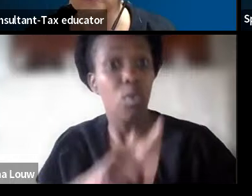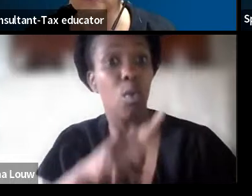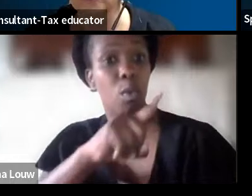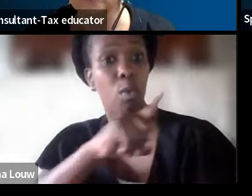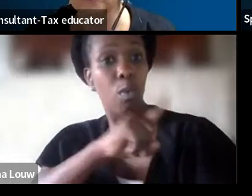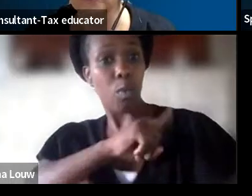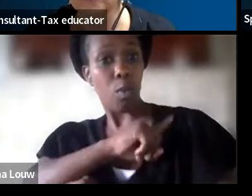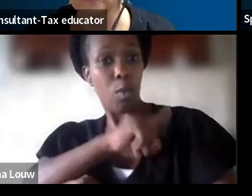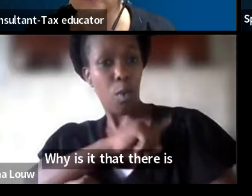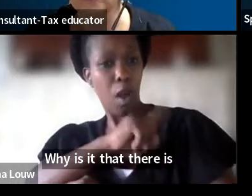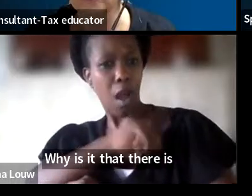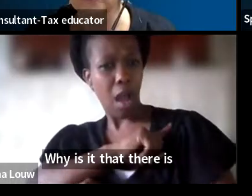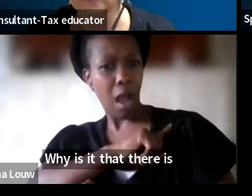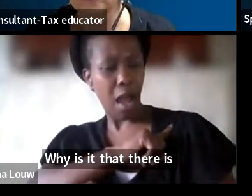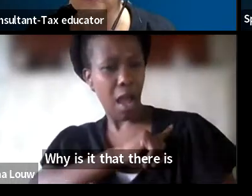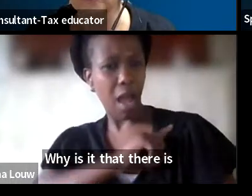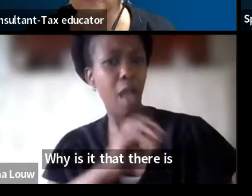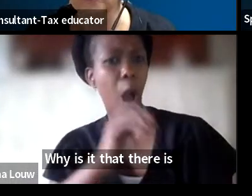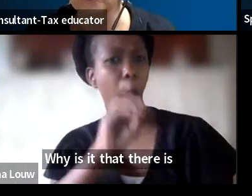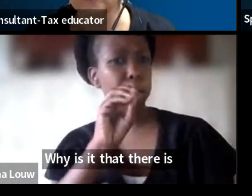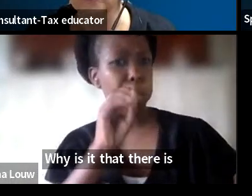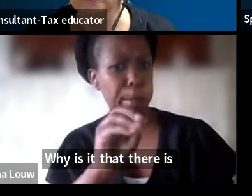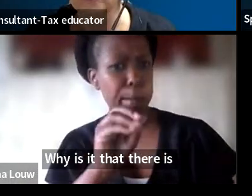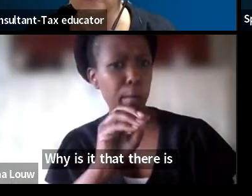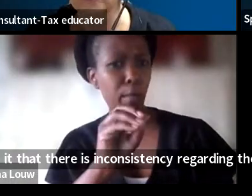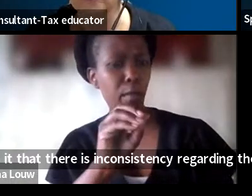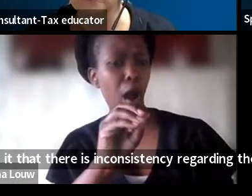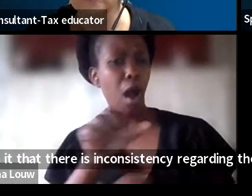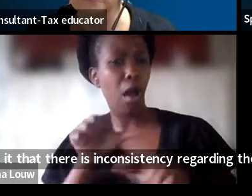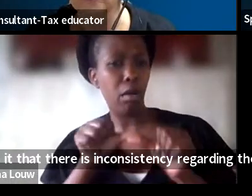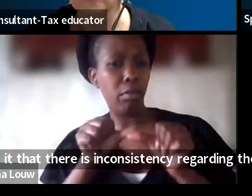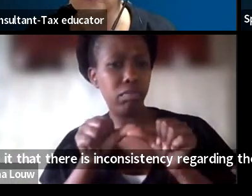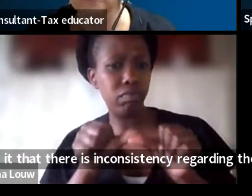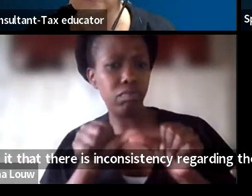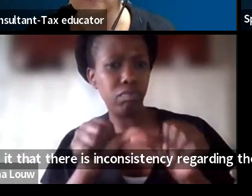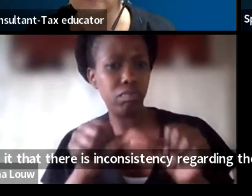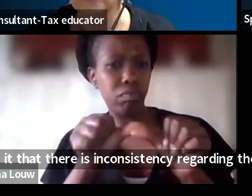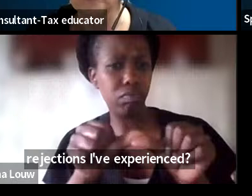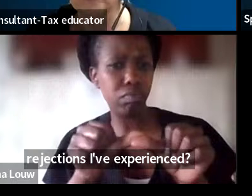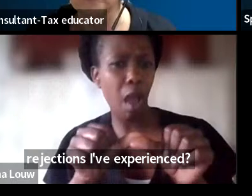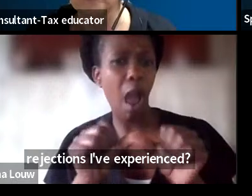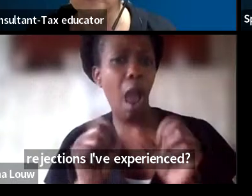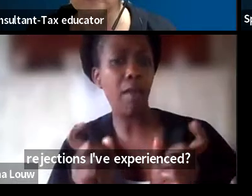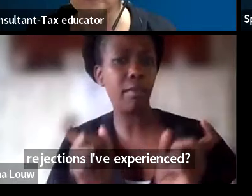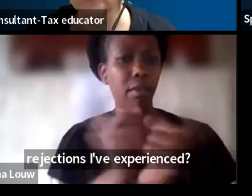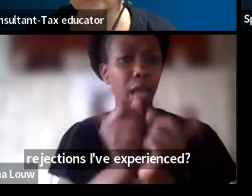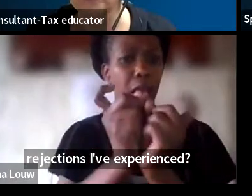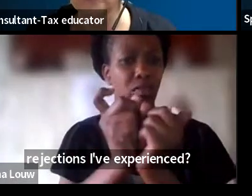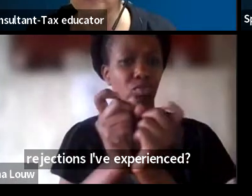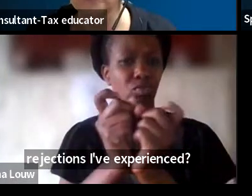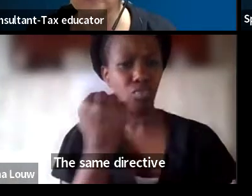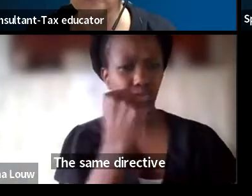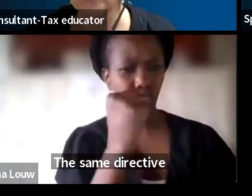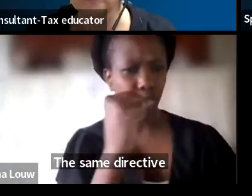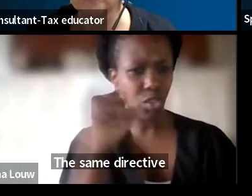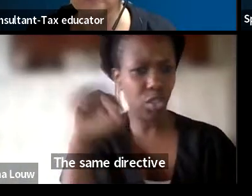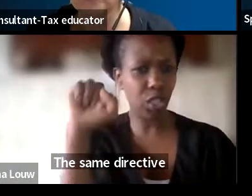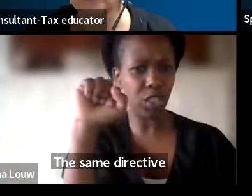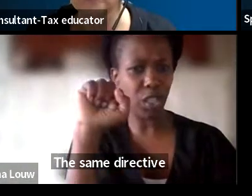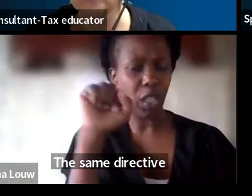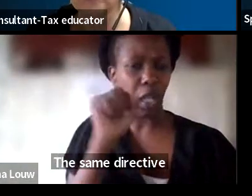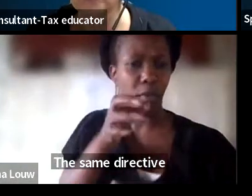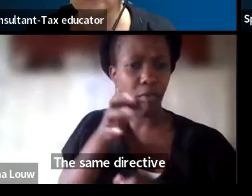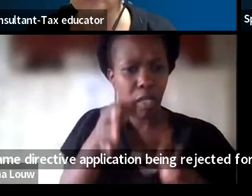inconsistency regarding the rejections? I've experienced the same directive application being rejected for various reasons.